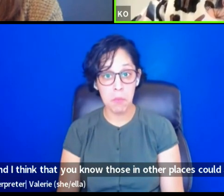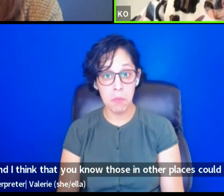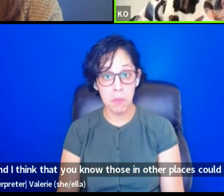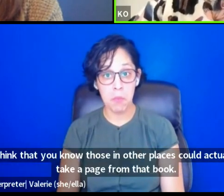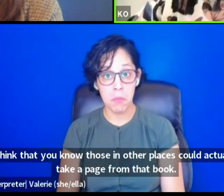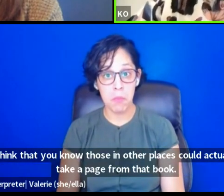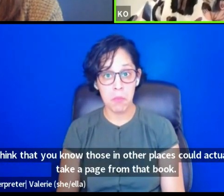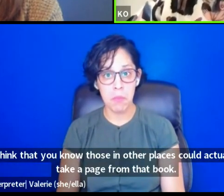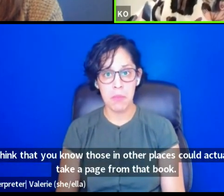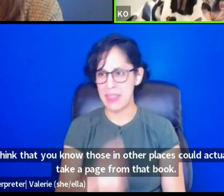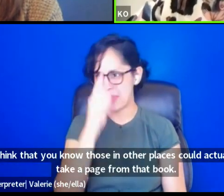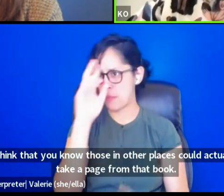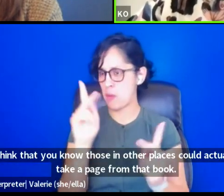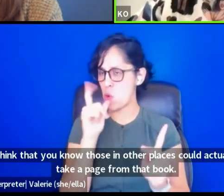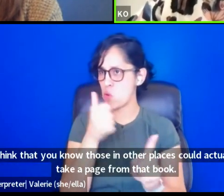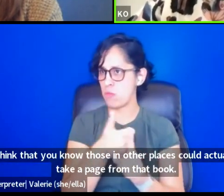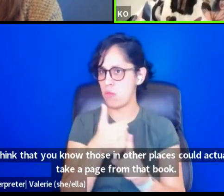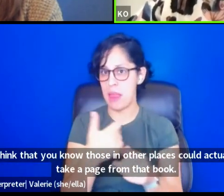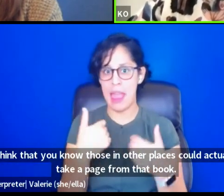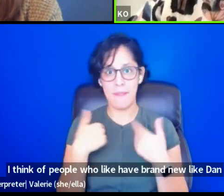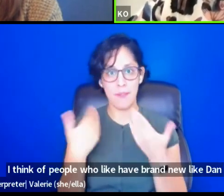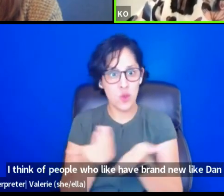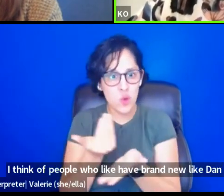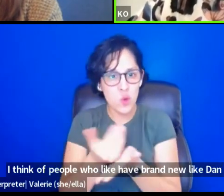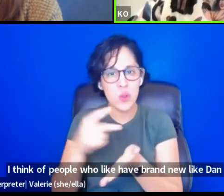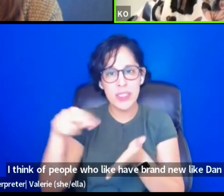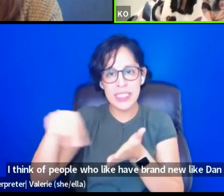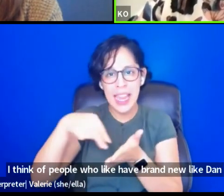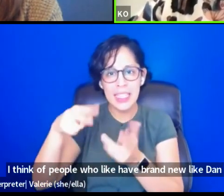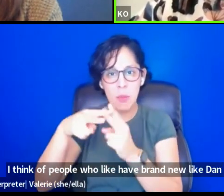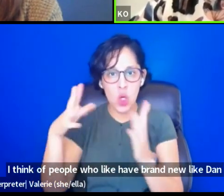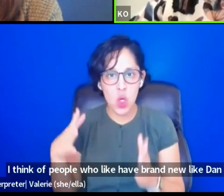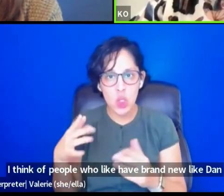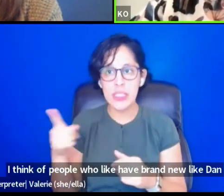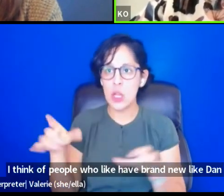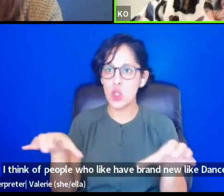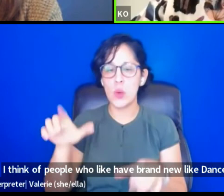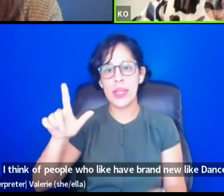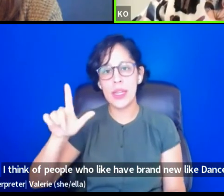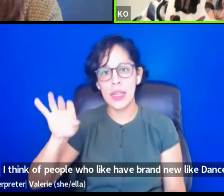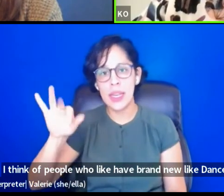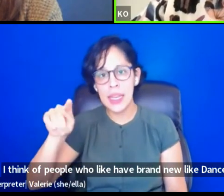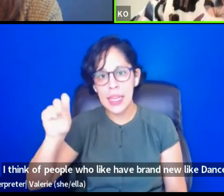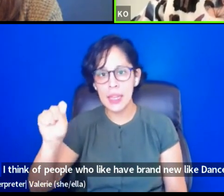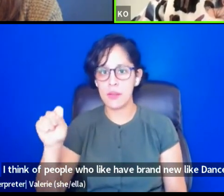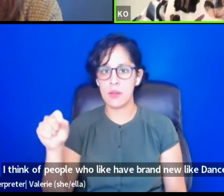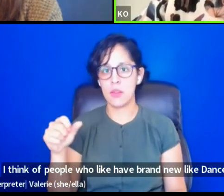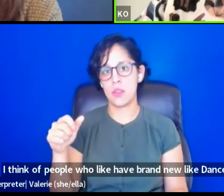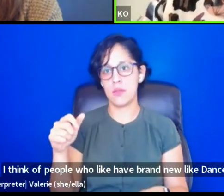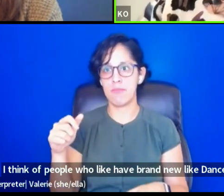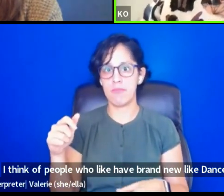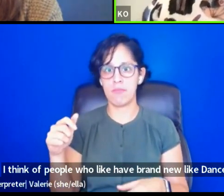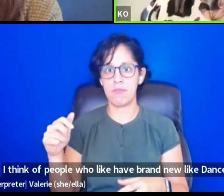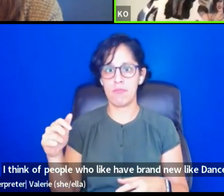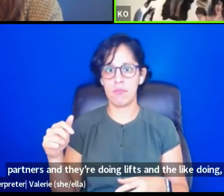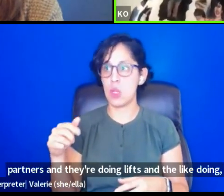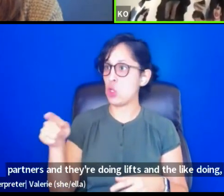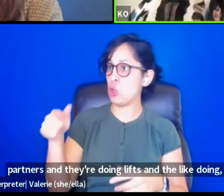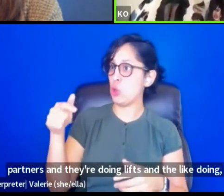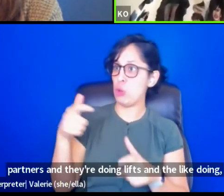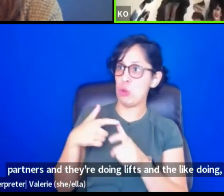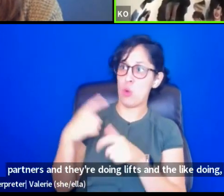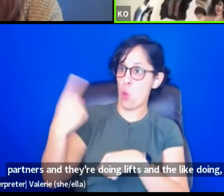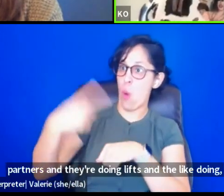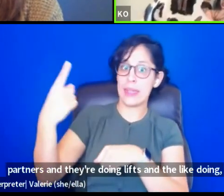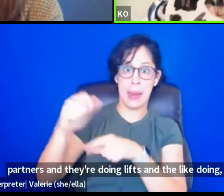I think of people who like have brand new, like dance partners and they're doing lifts and they're like doing, they just like, okay, you, you run it like one